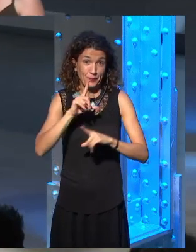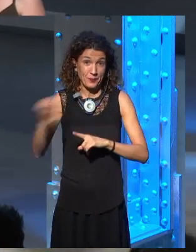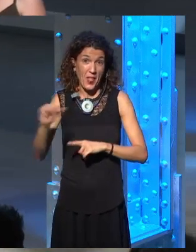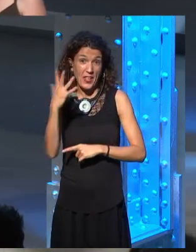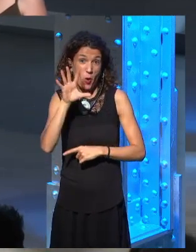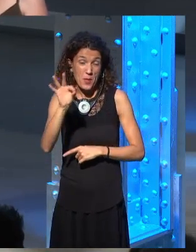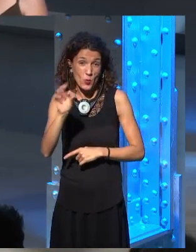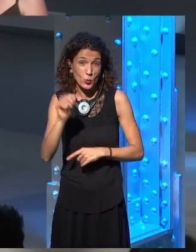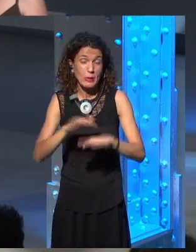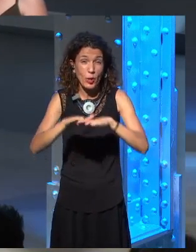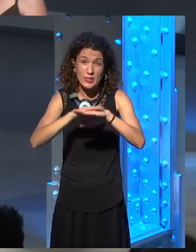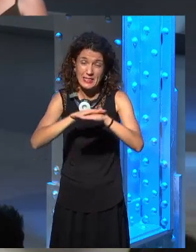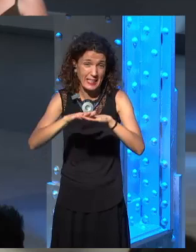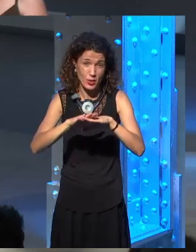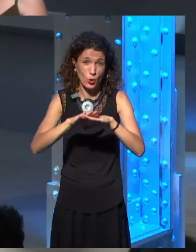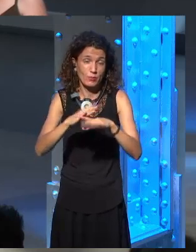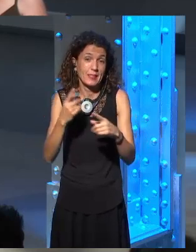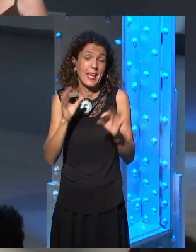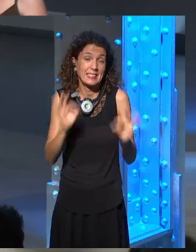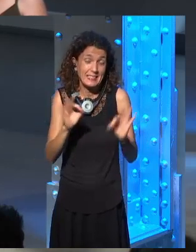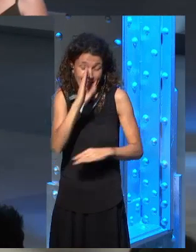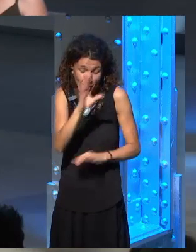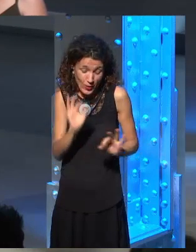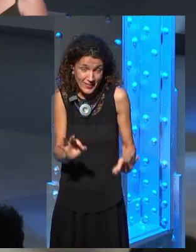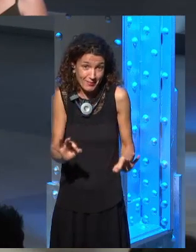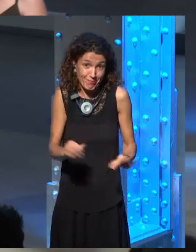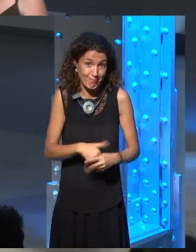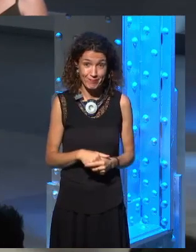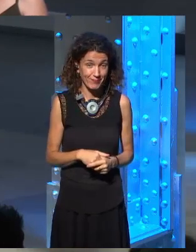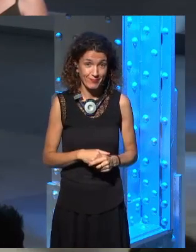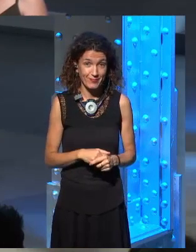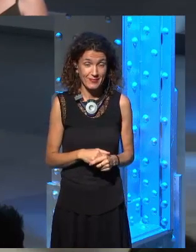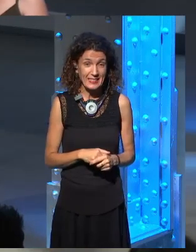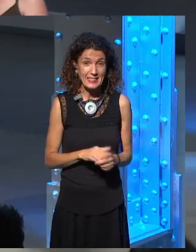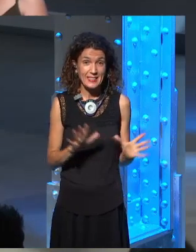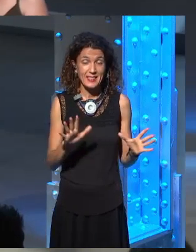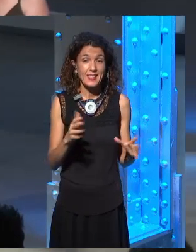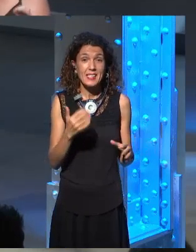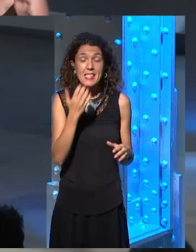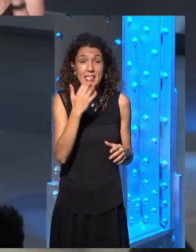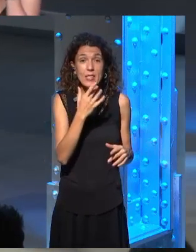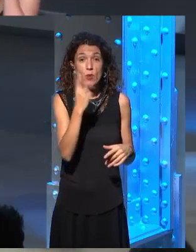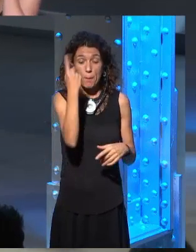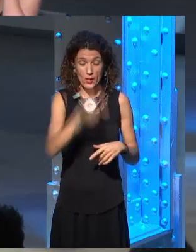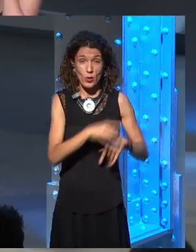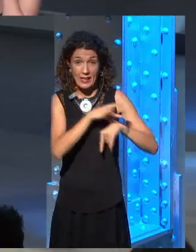you. Yes, you can fill in for me. So, uh, I will, can I have someone either kill this or tell me how to turn off?